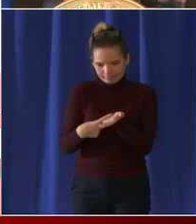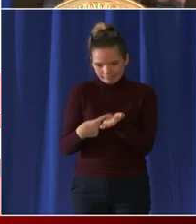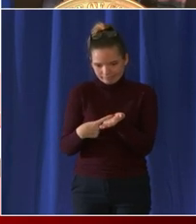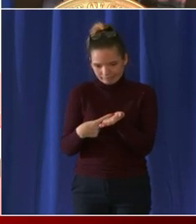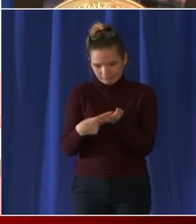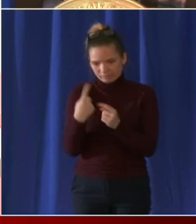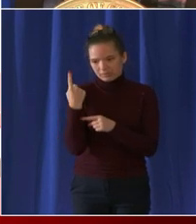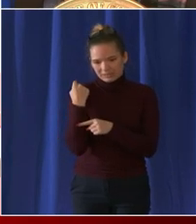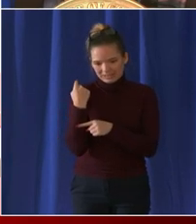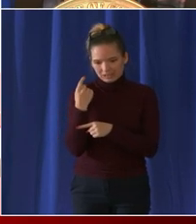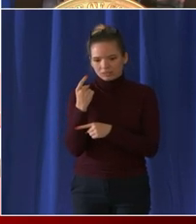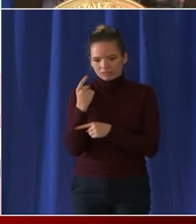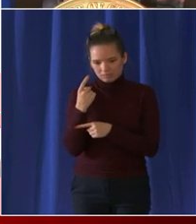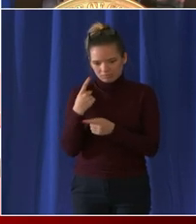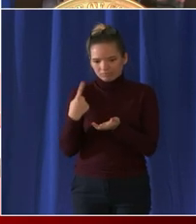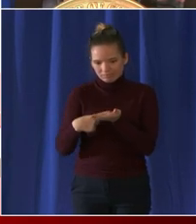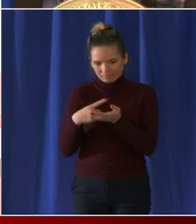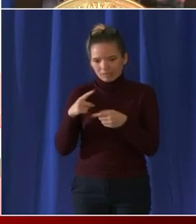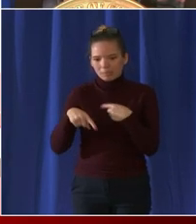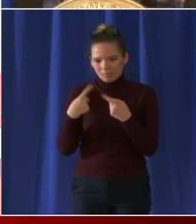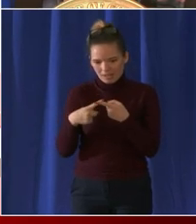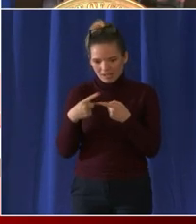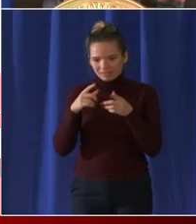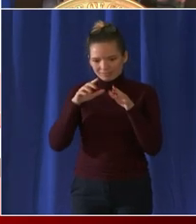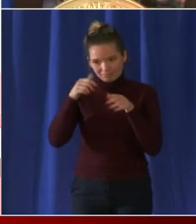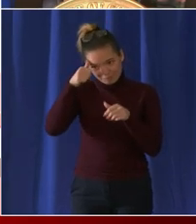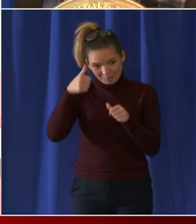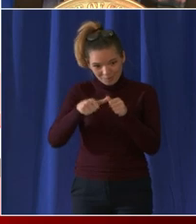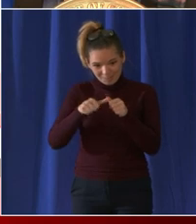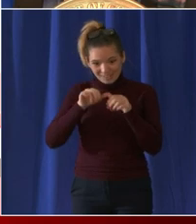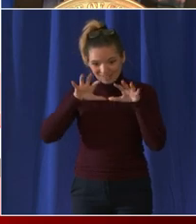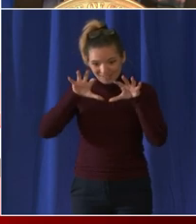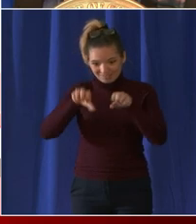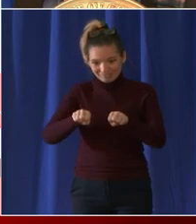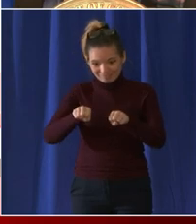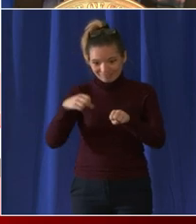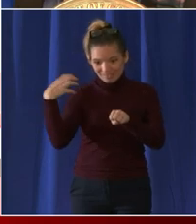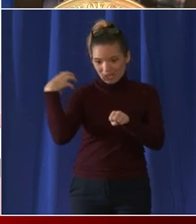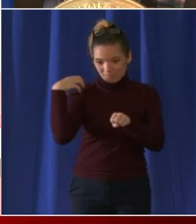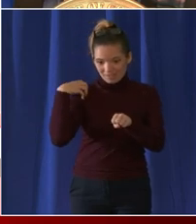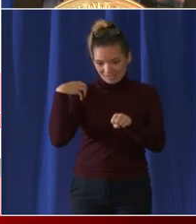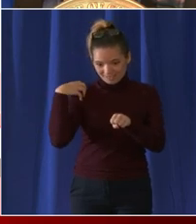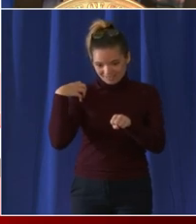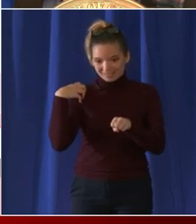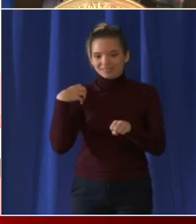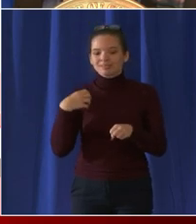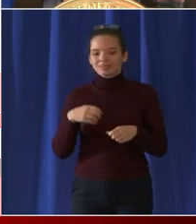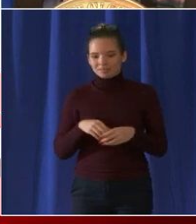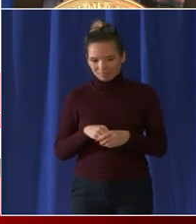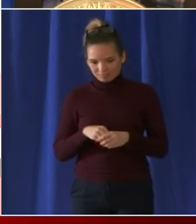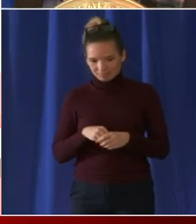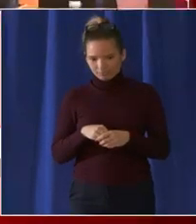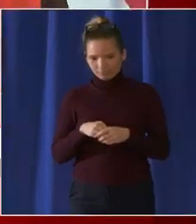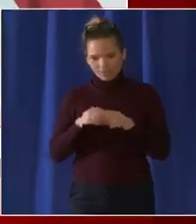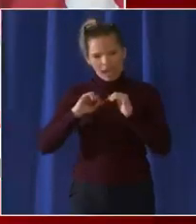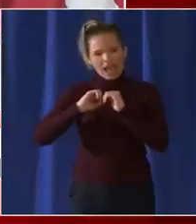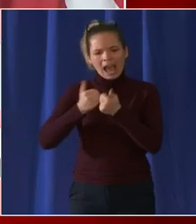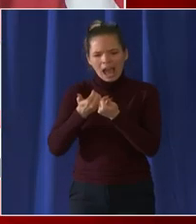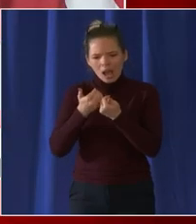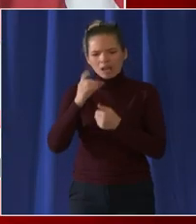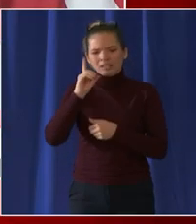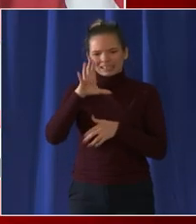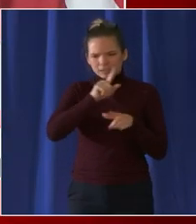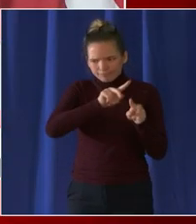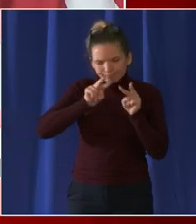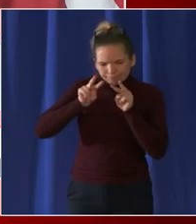the district's the district's response then and our outlook today I'm